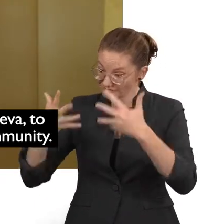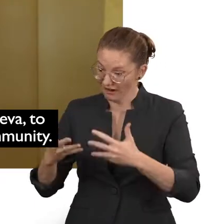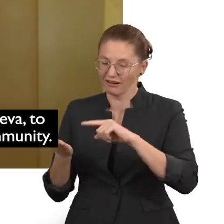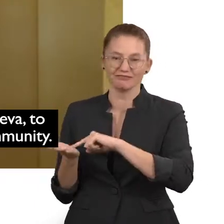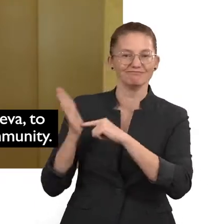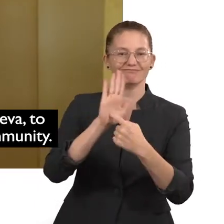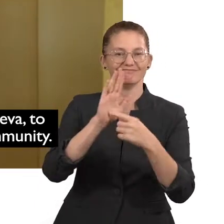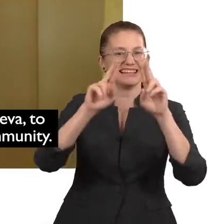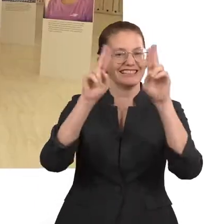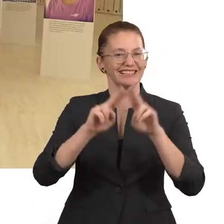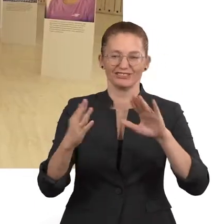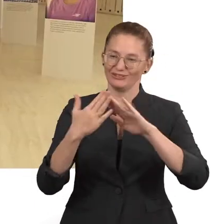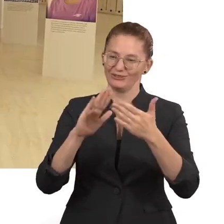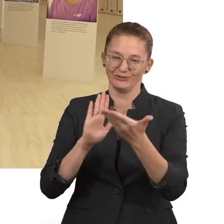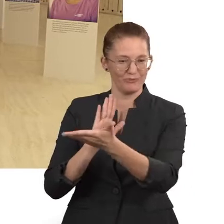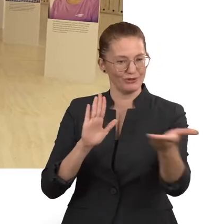international community.